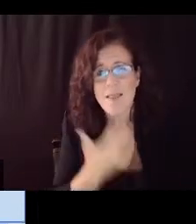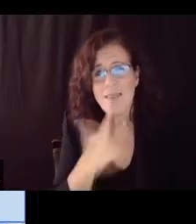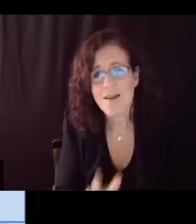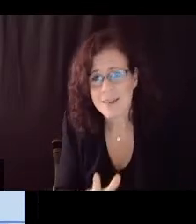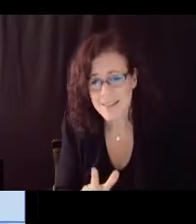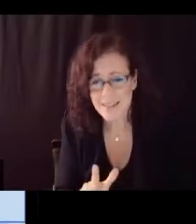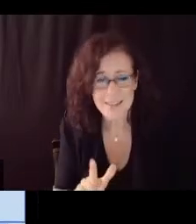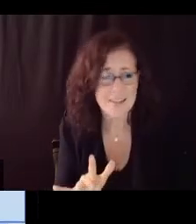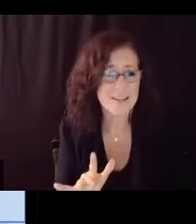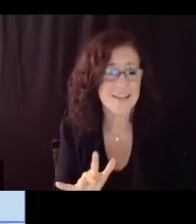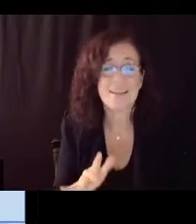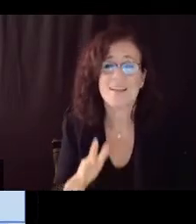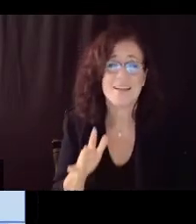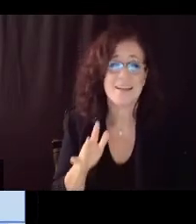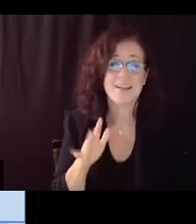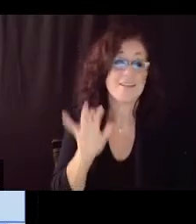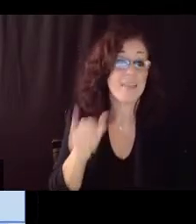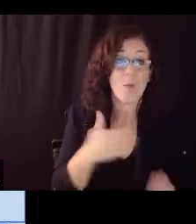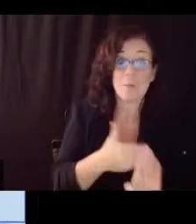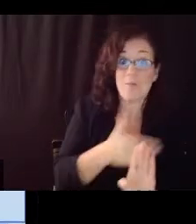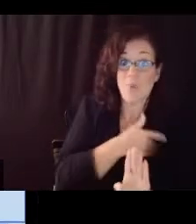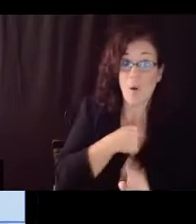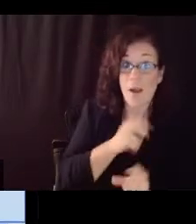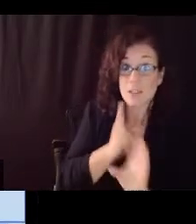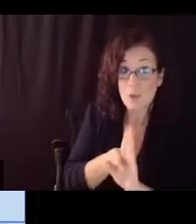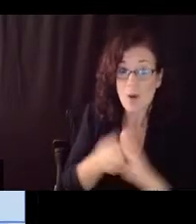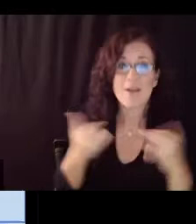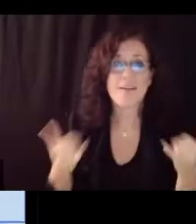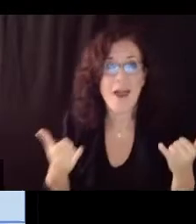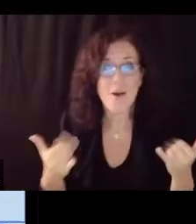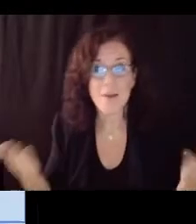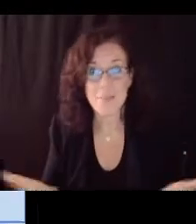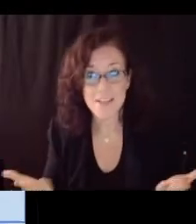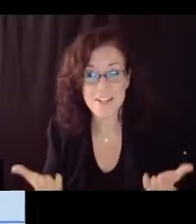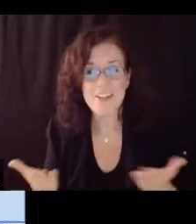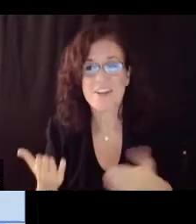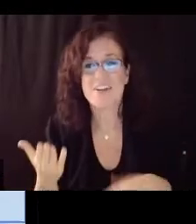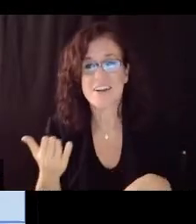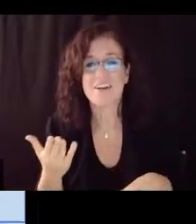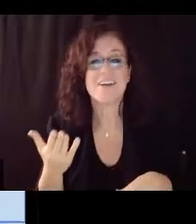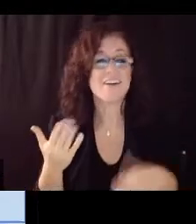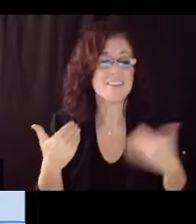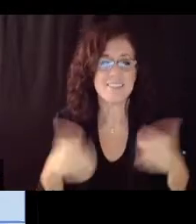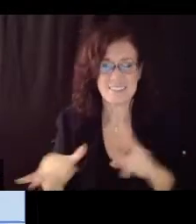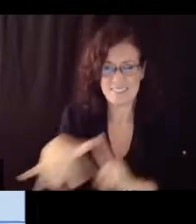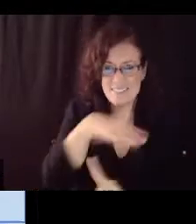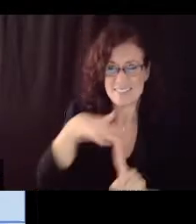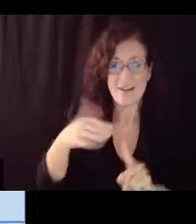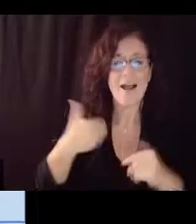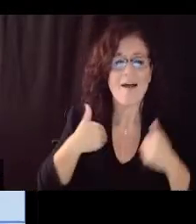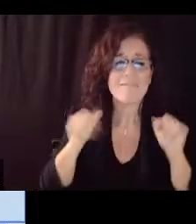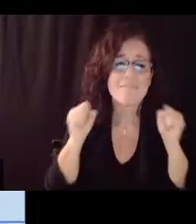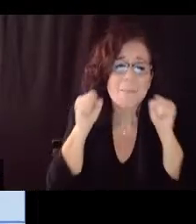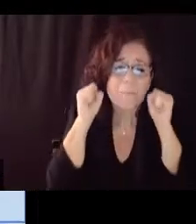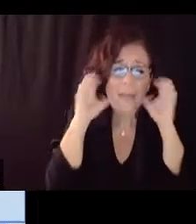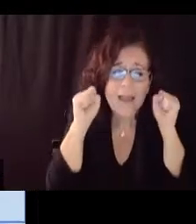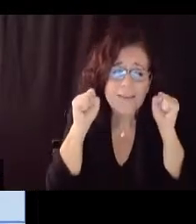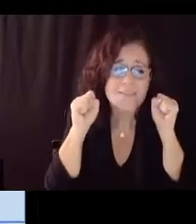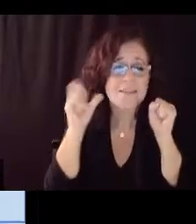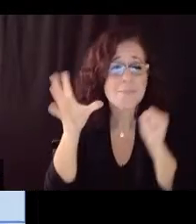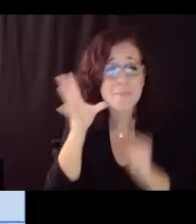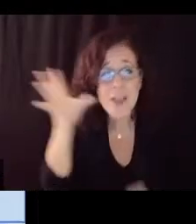when i came and of course now that i'm here because we have some amazing parents and staff members and students and